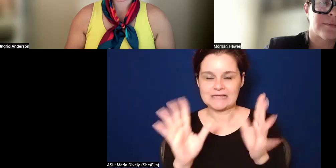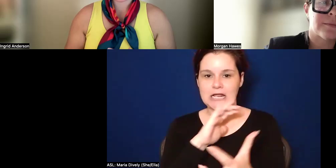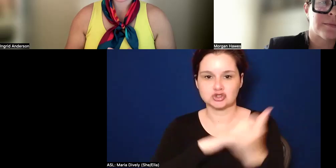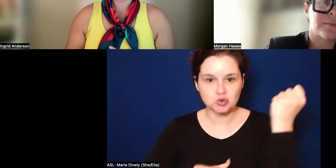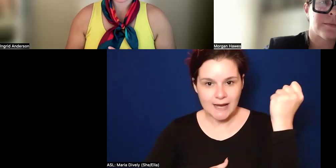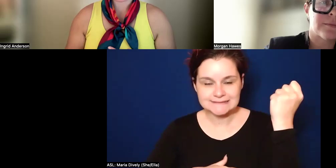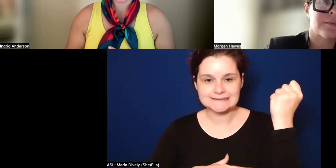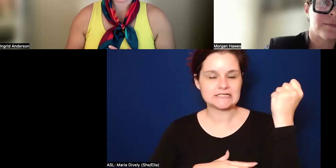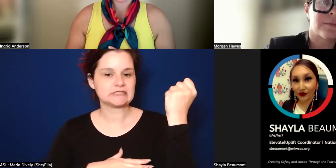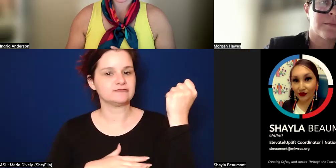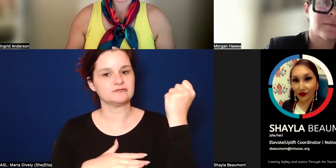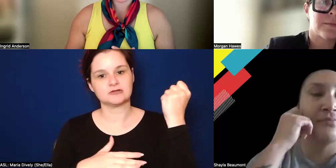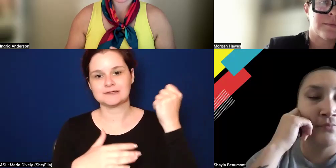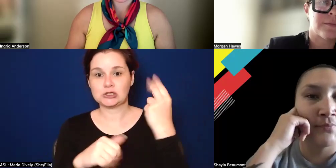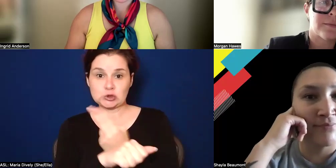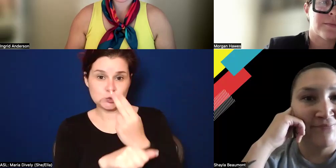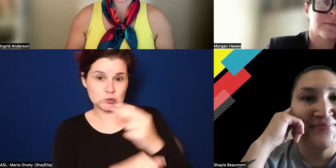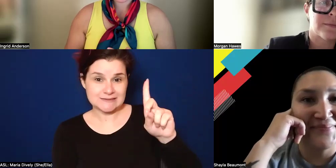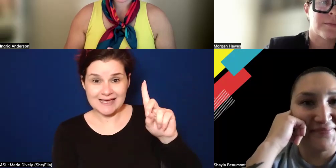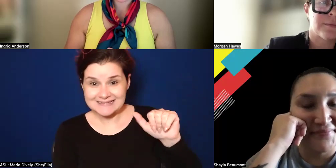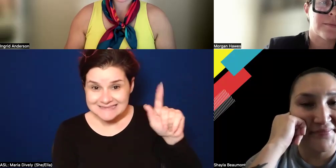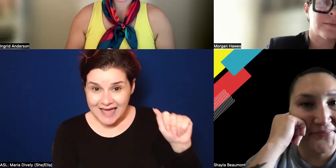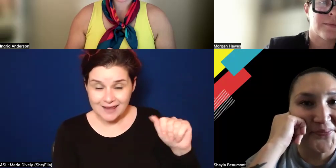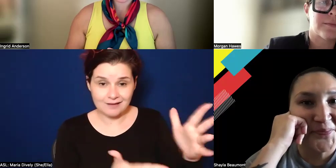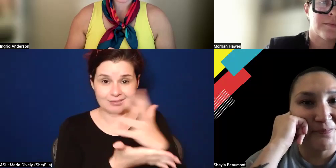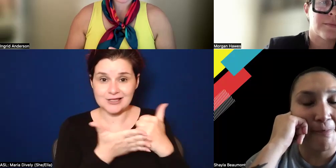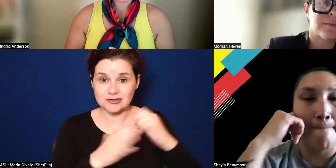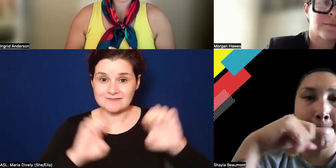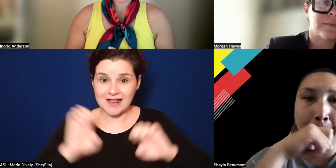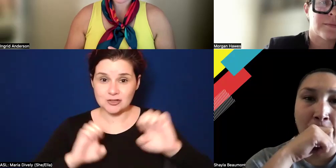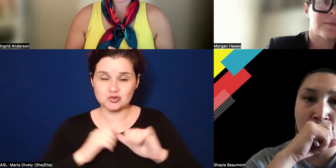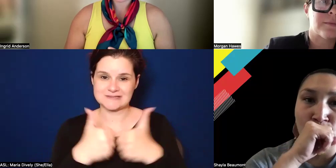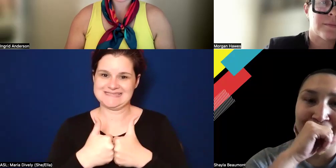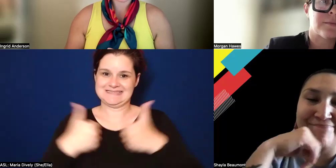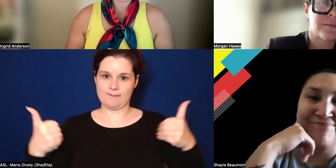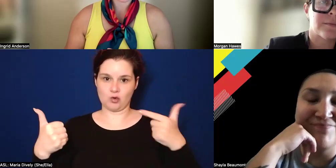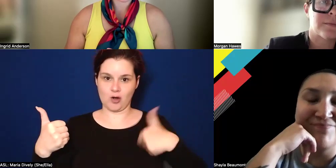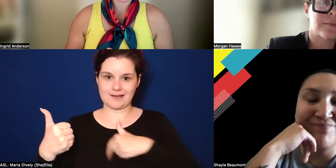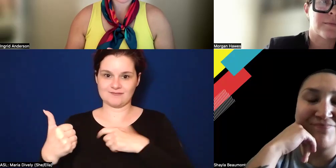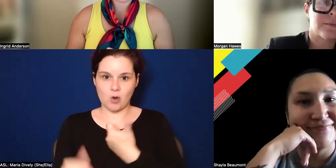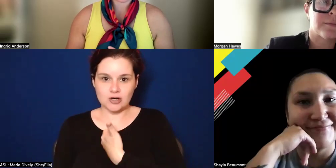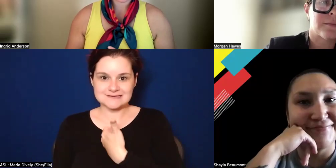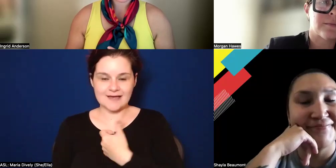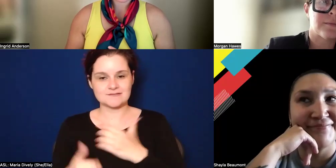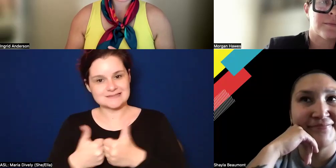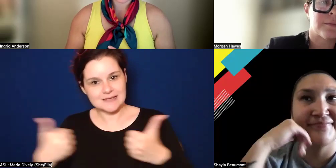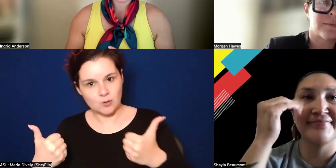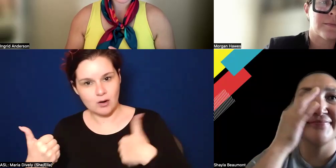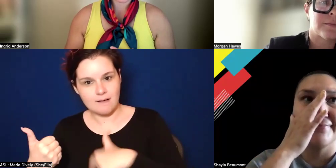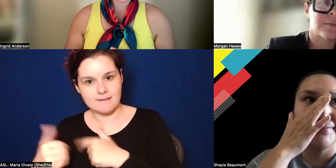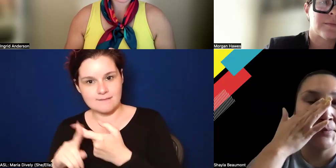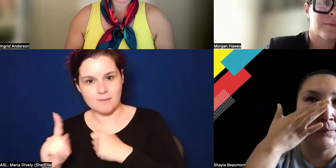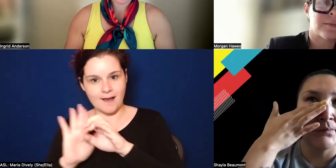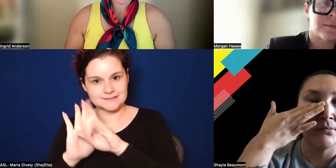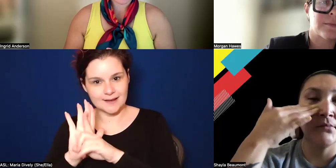um, use of, of data collection and evaluation to separate us from ourselves, to separate us from our, um, our